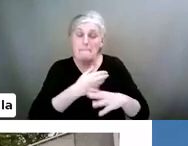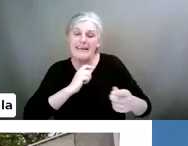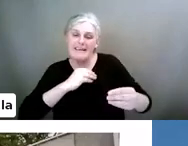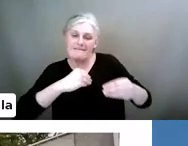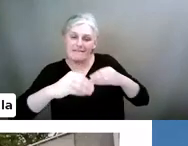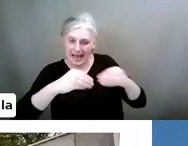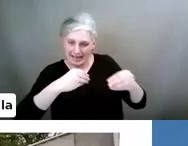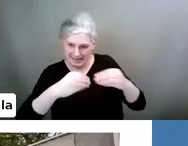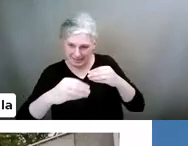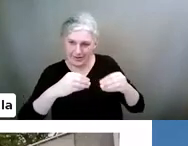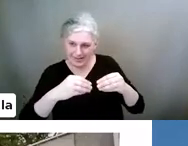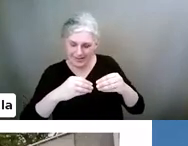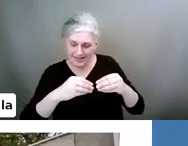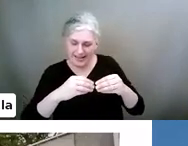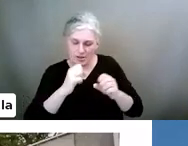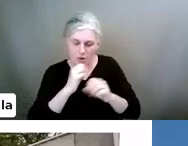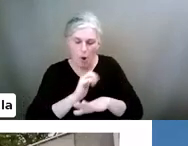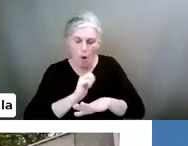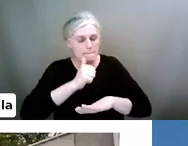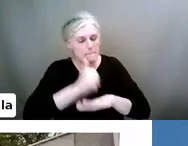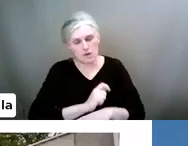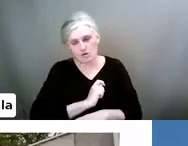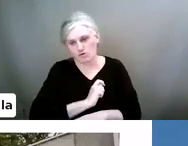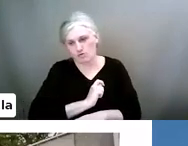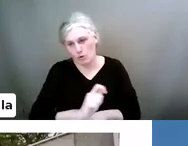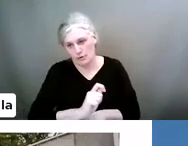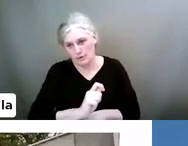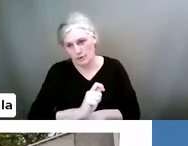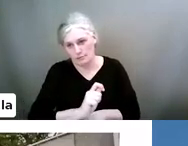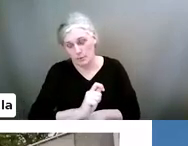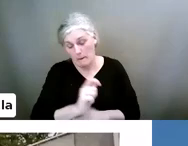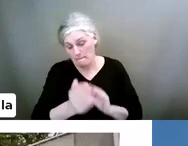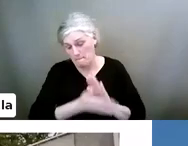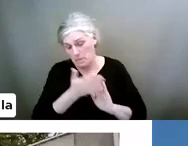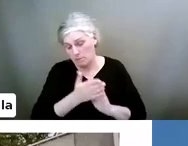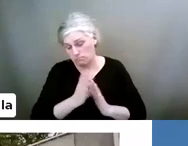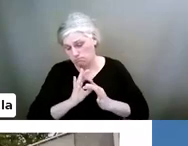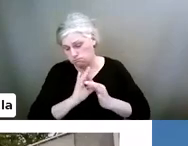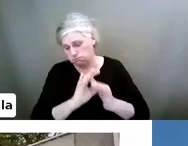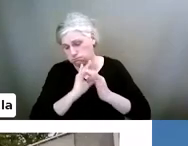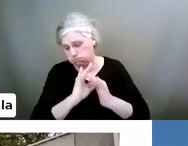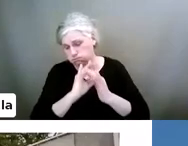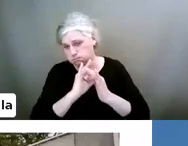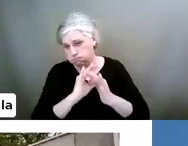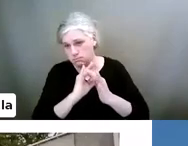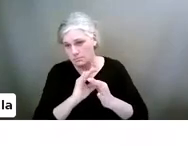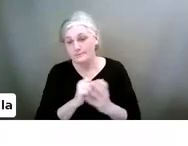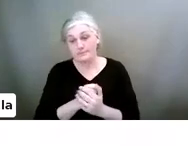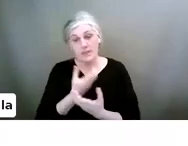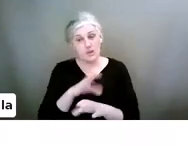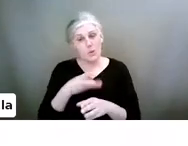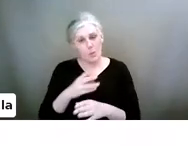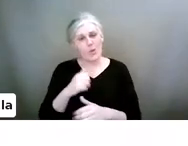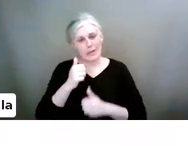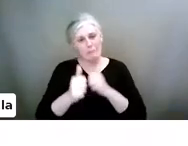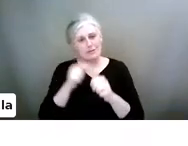And it's based on trust, trusting your young person and building that trust with them. And they'll appreciate that, too.